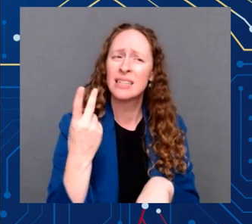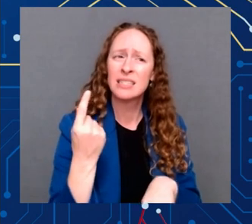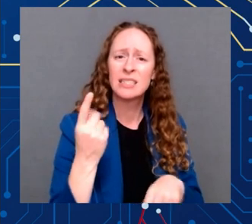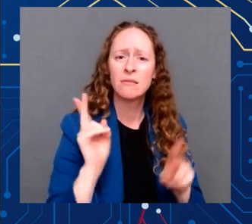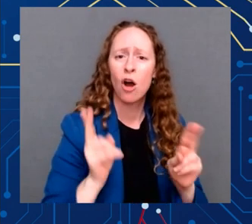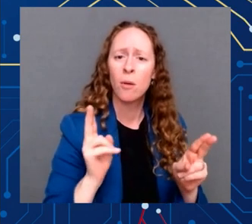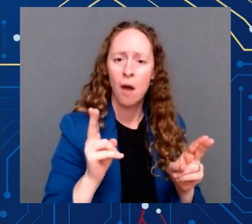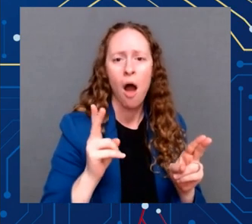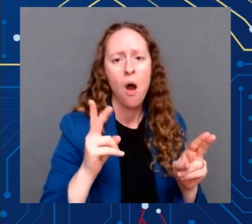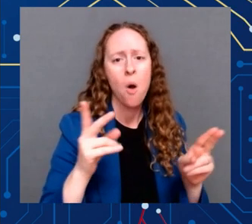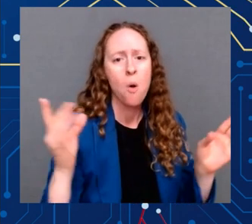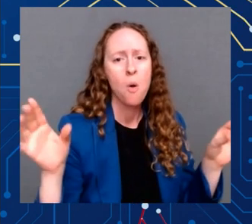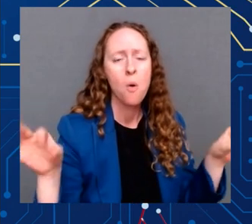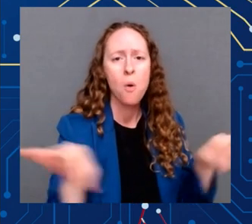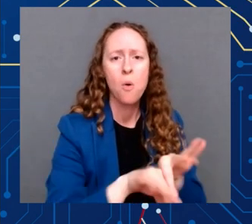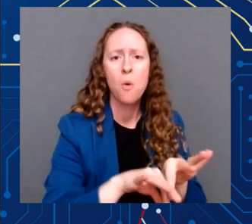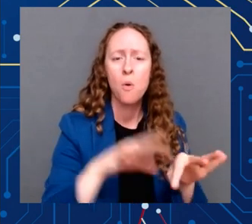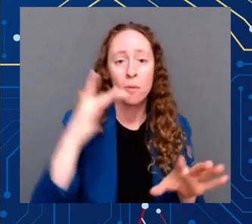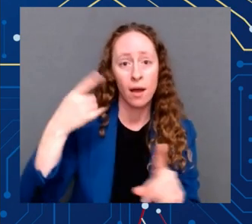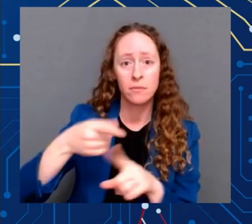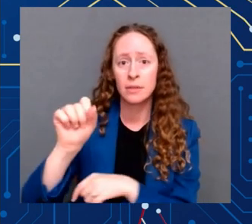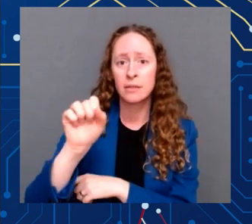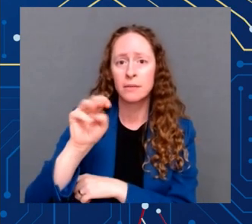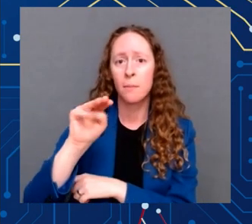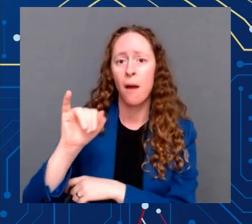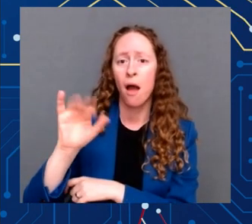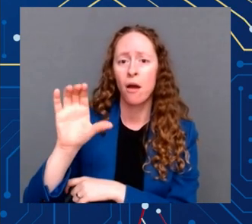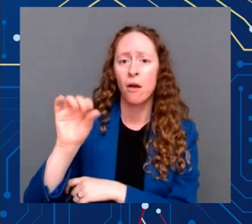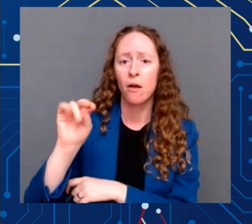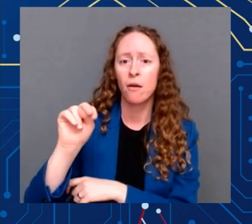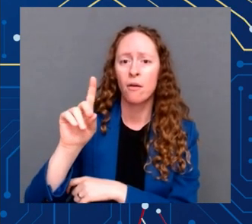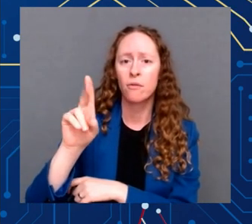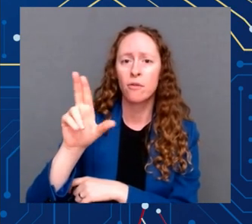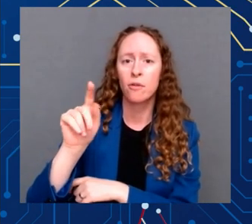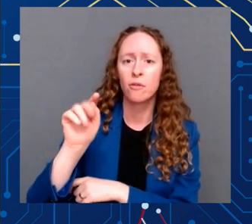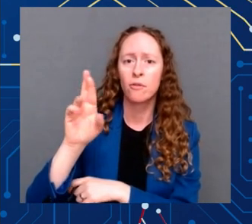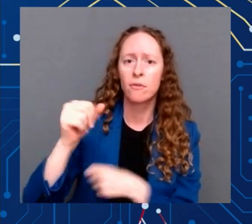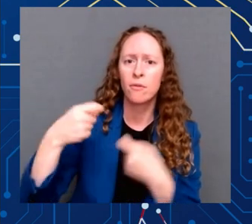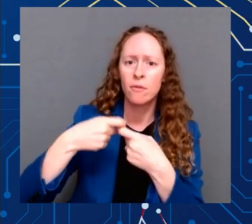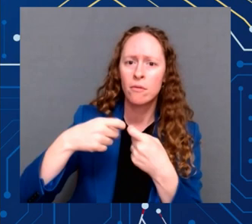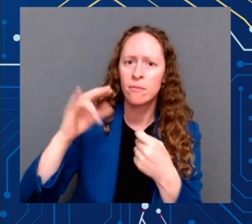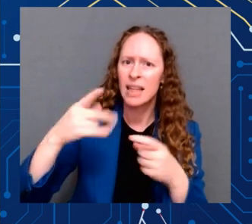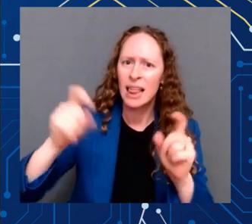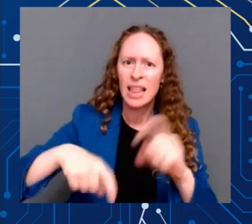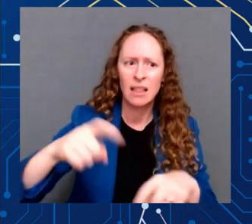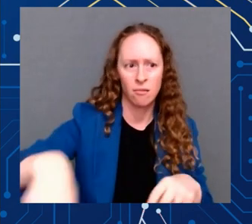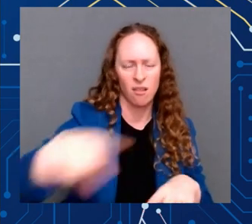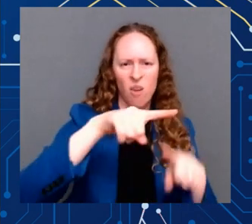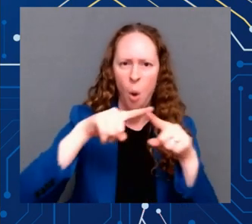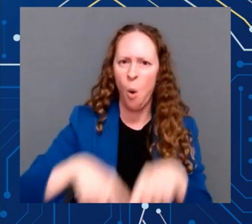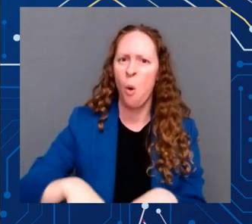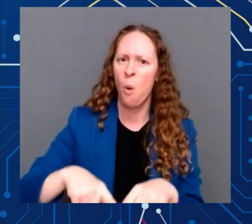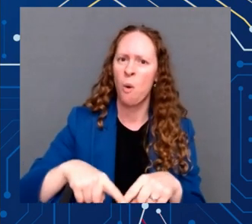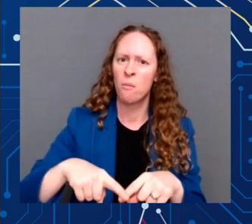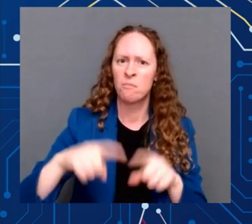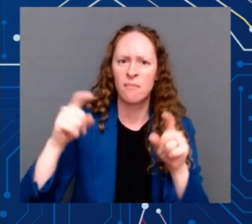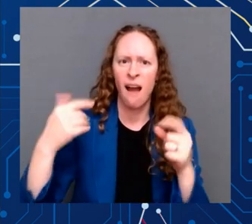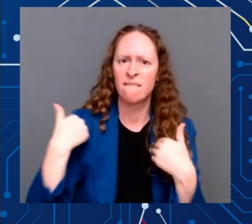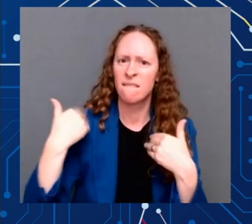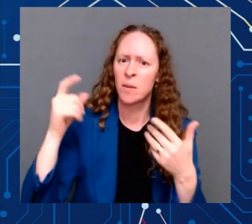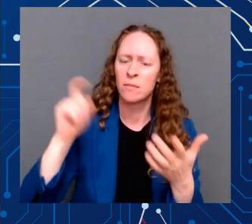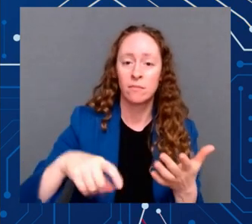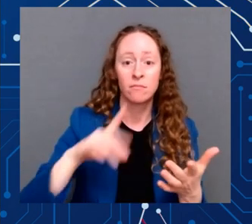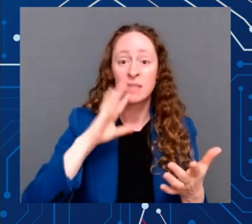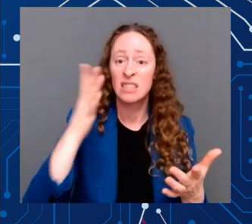everything in our economy. And thank you to the private sector partners who are here today. They're the linchpin of our economic and our national security